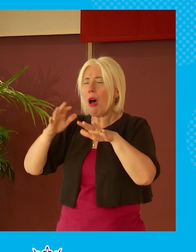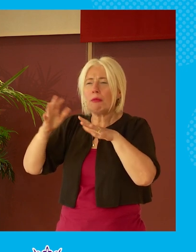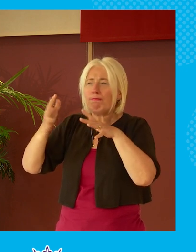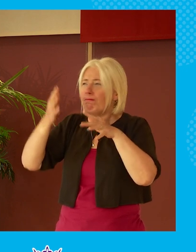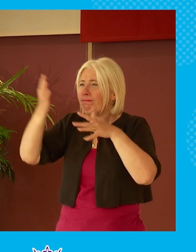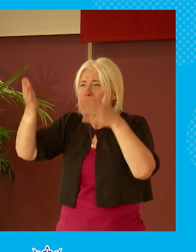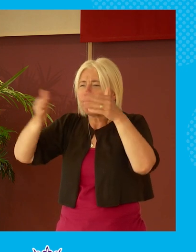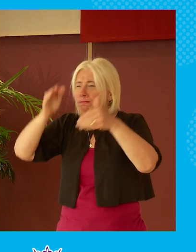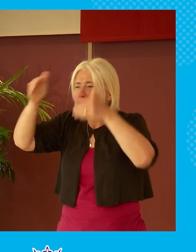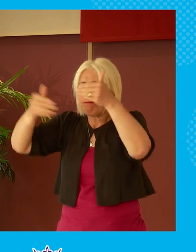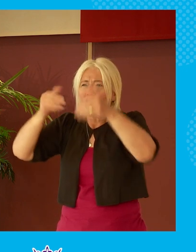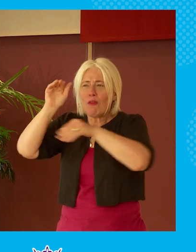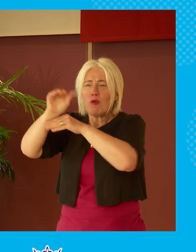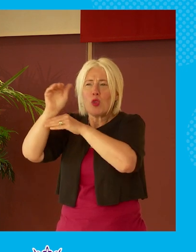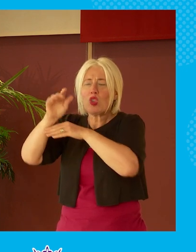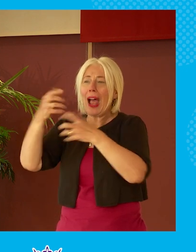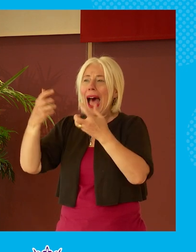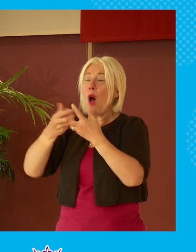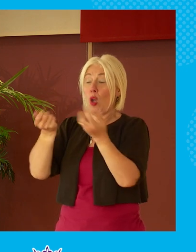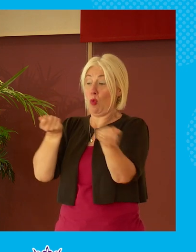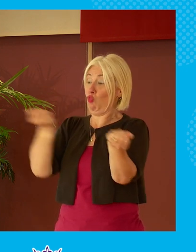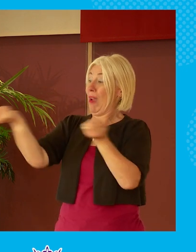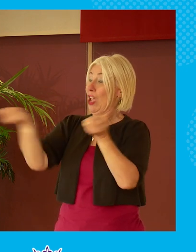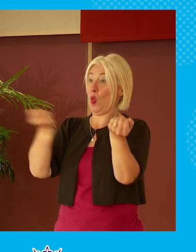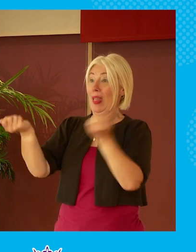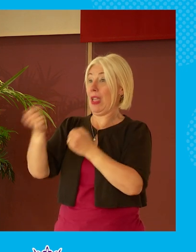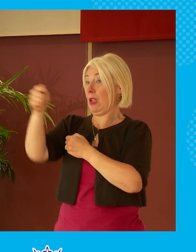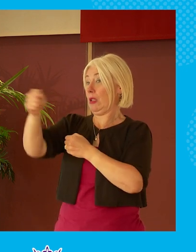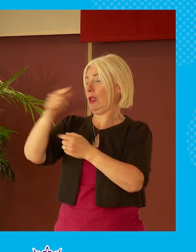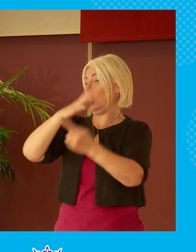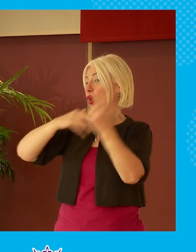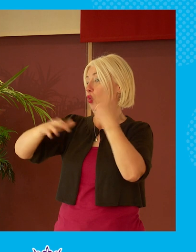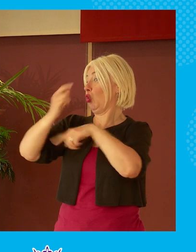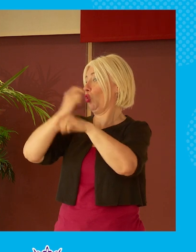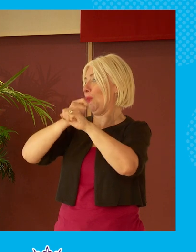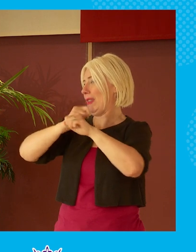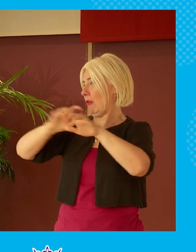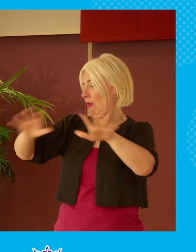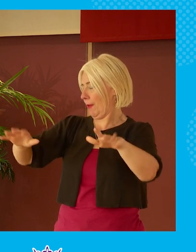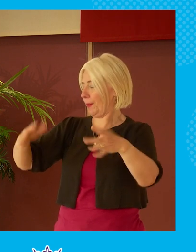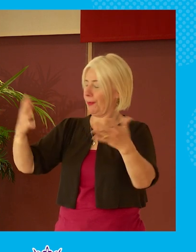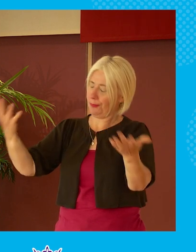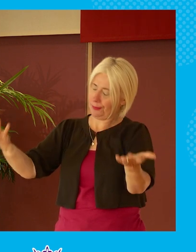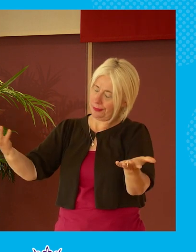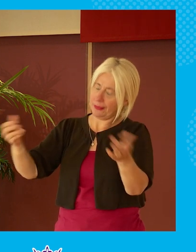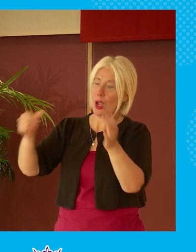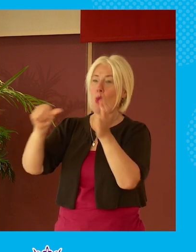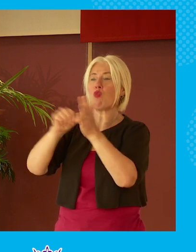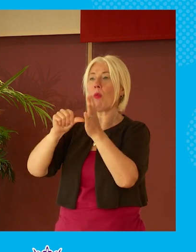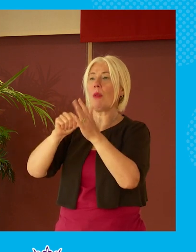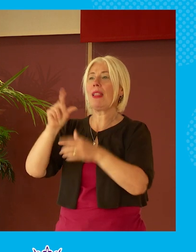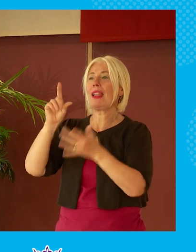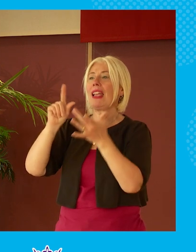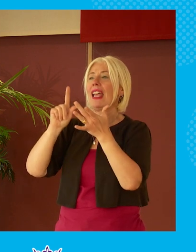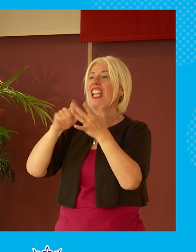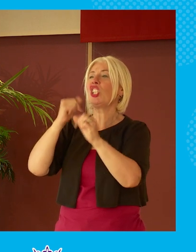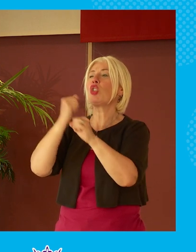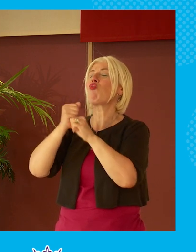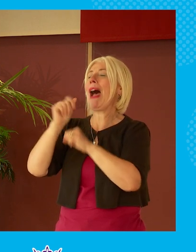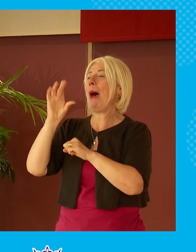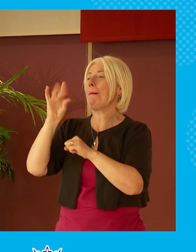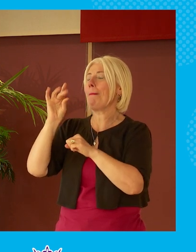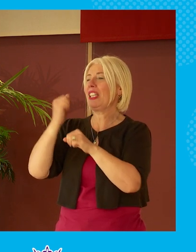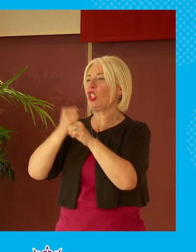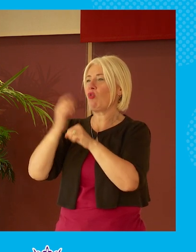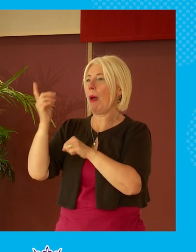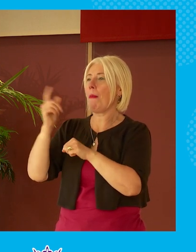do we get to that point of regulating that because the problem is is that when instagram for example well